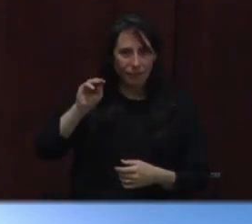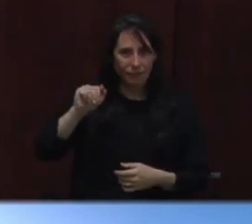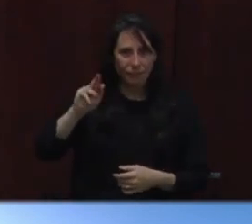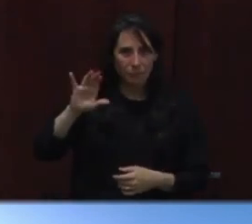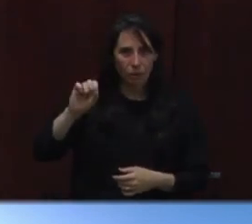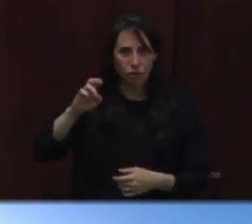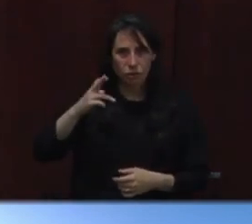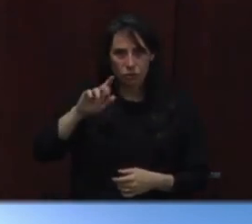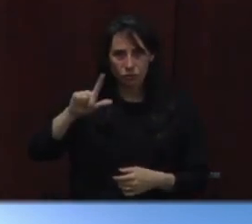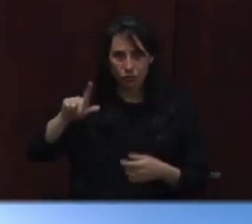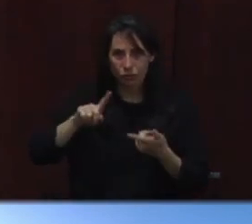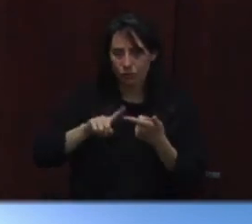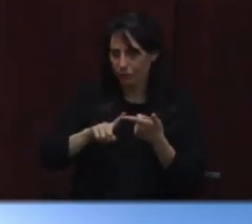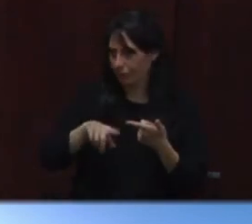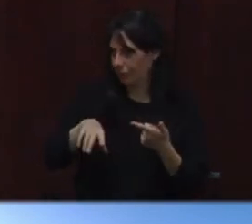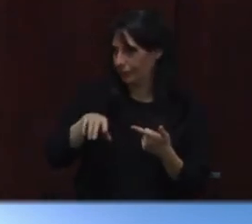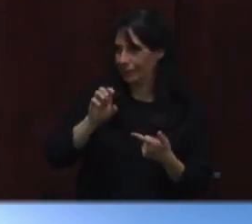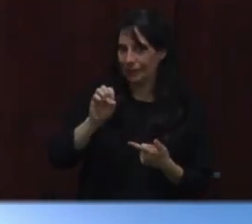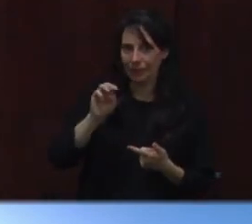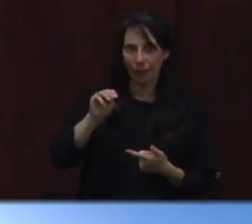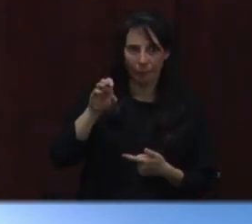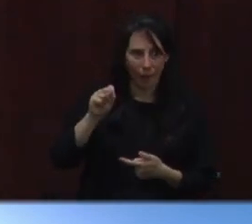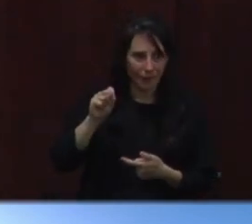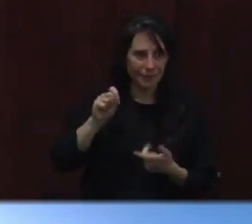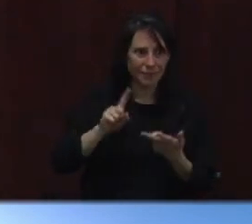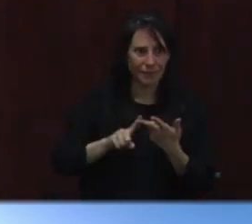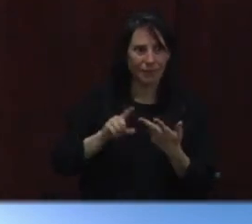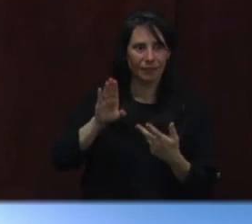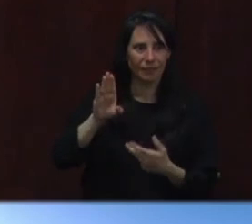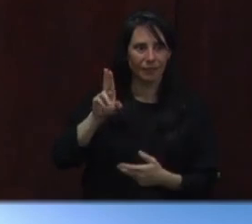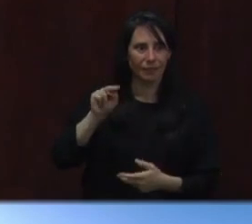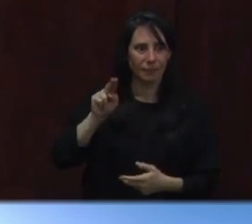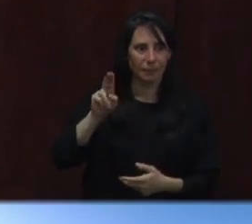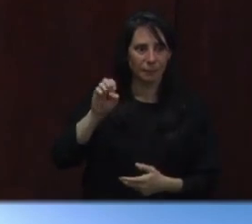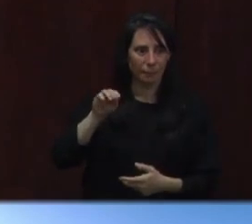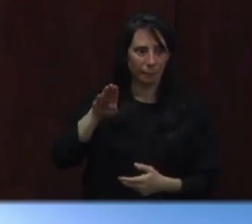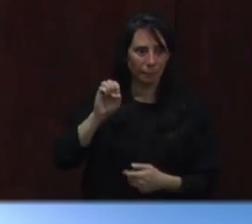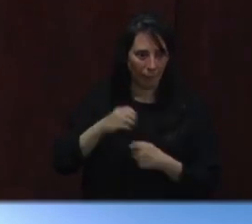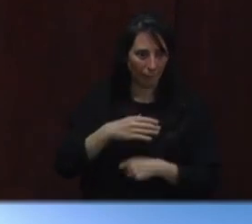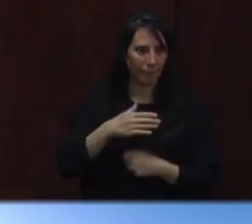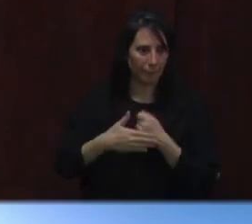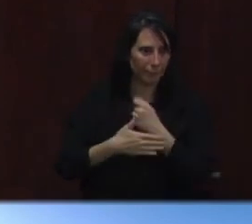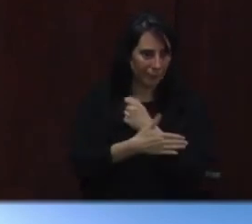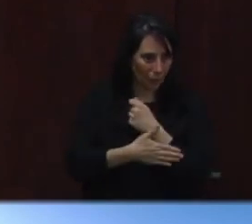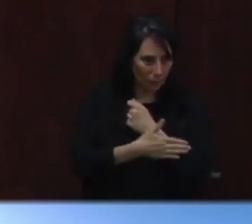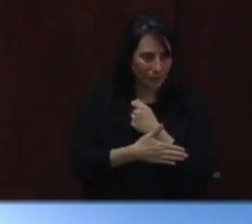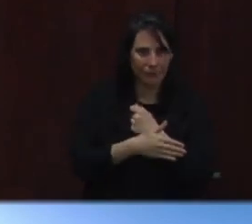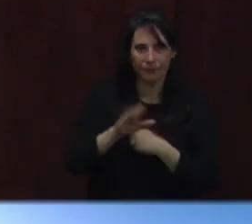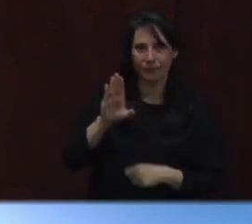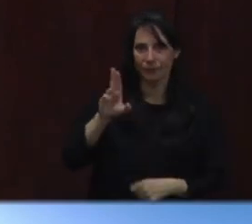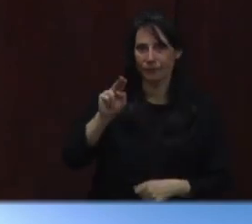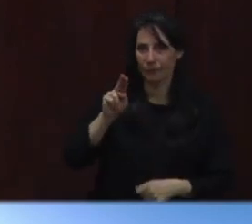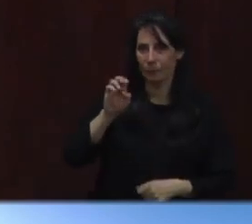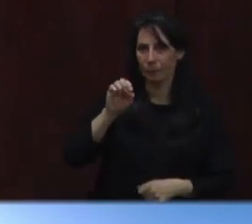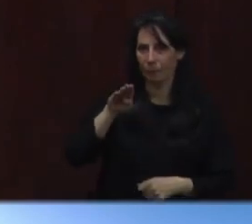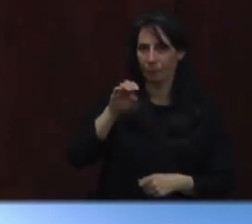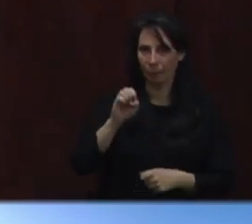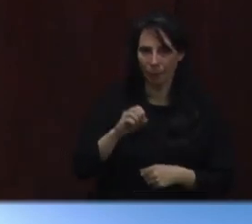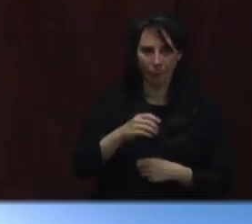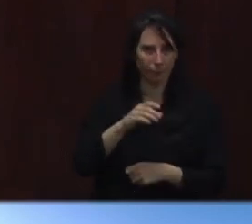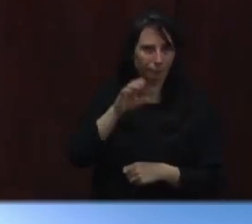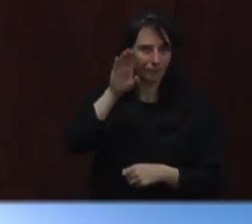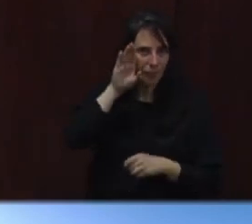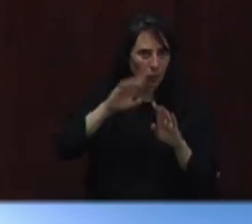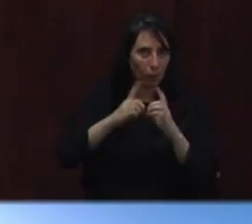emergency services led by Tara Jones, the Buncombe County, especially the West Buncombe Fire Department, City of Asheville Fire